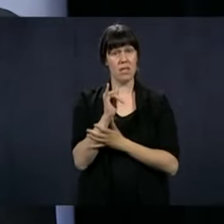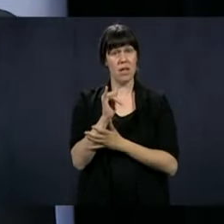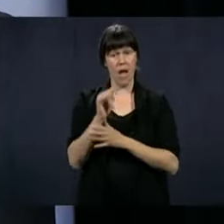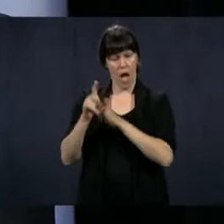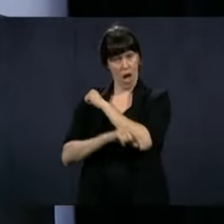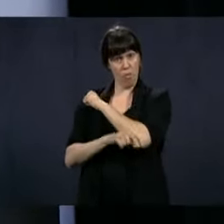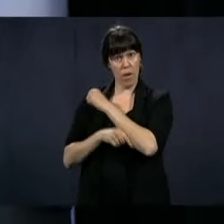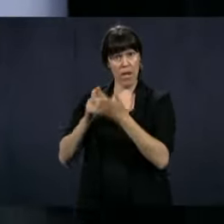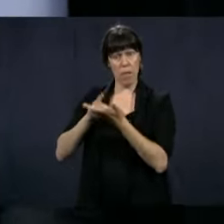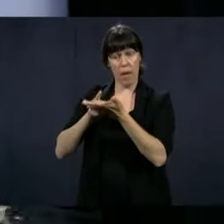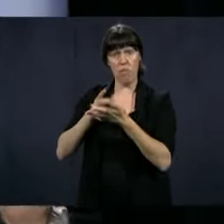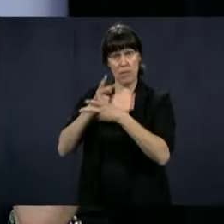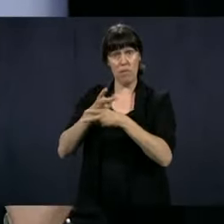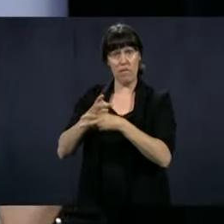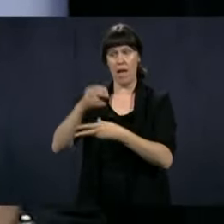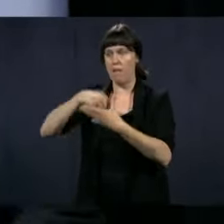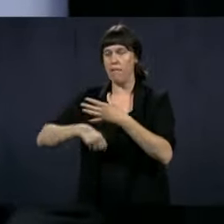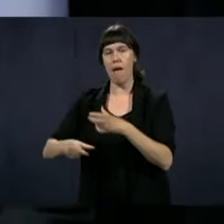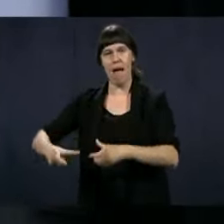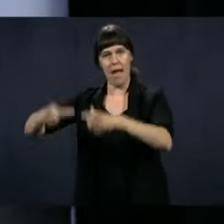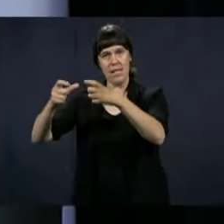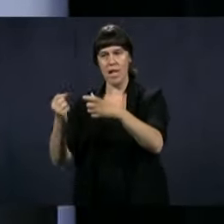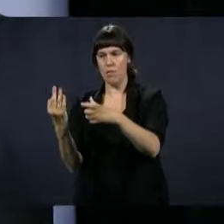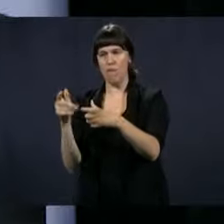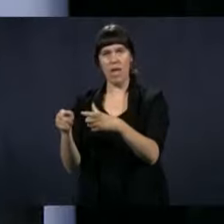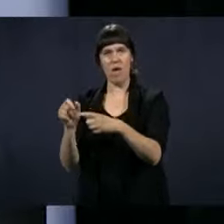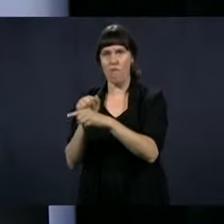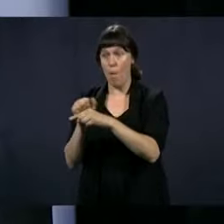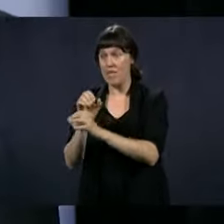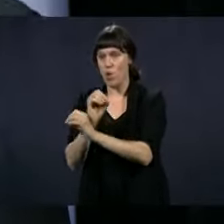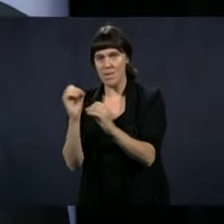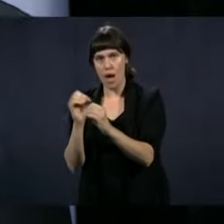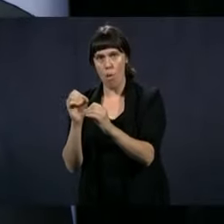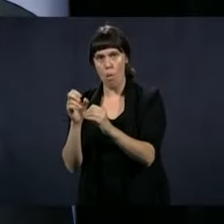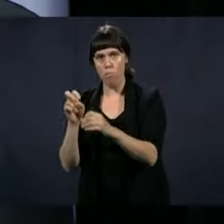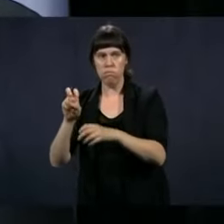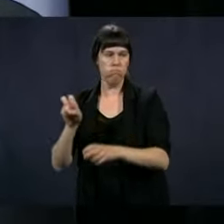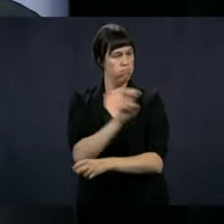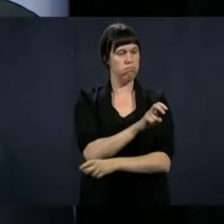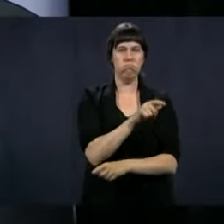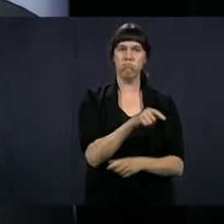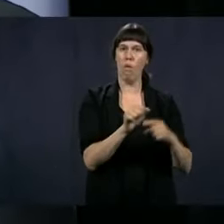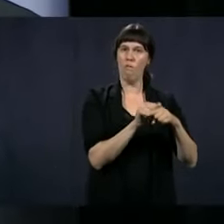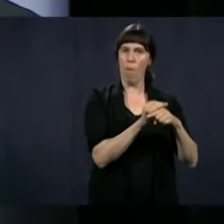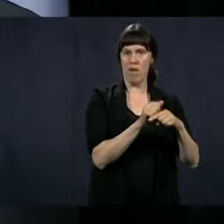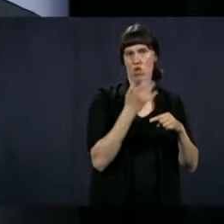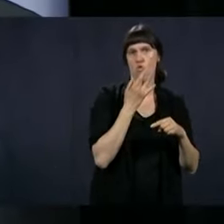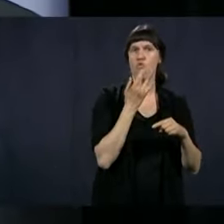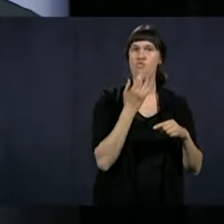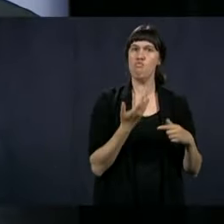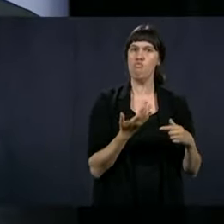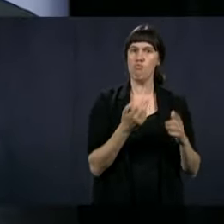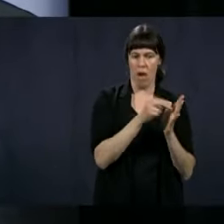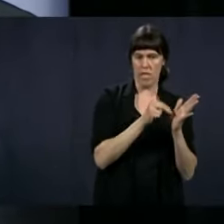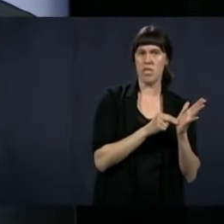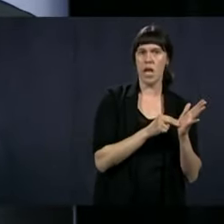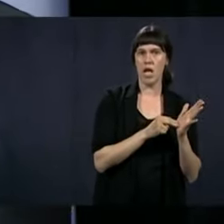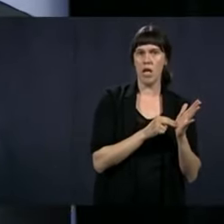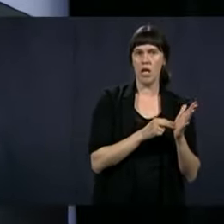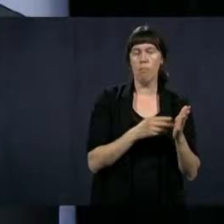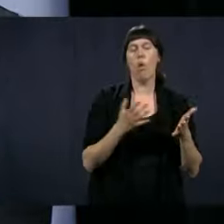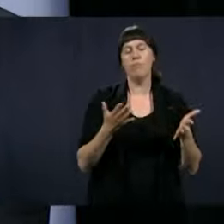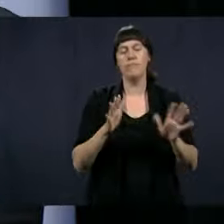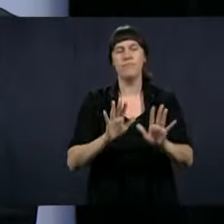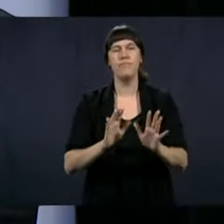in a private residence and now they're coming to get training, well, we know that there is an unemployment rate, unfortunately, which is